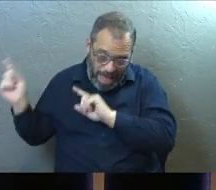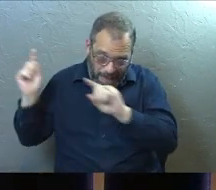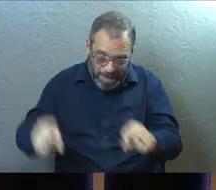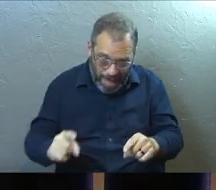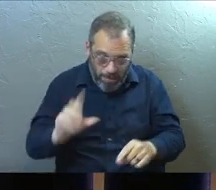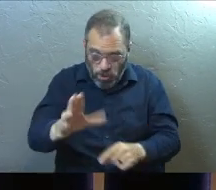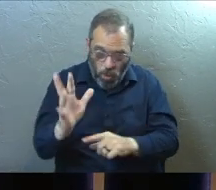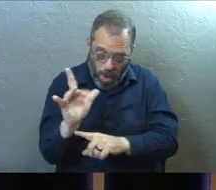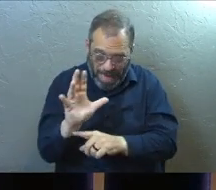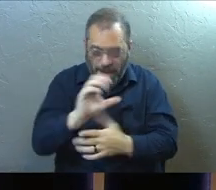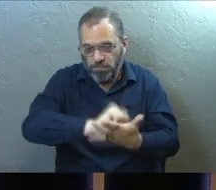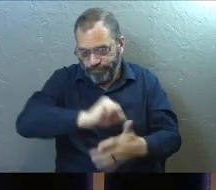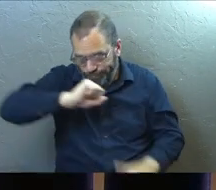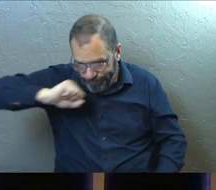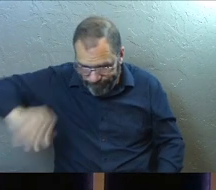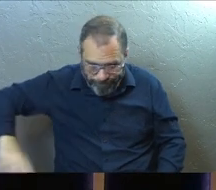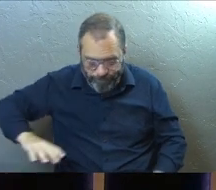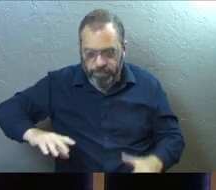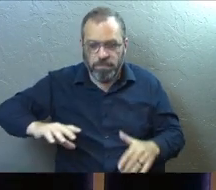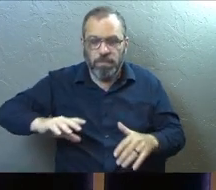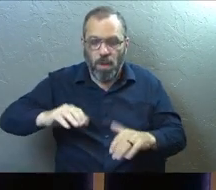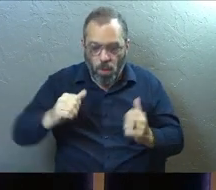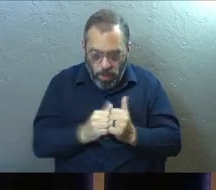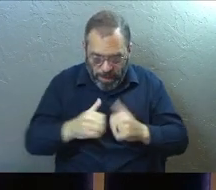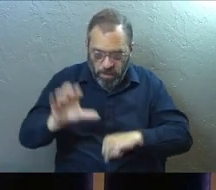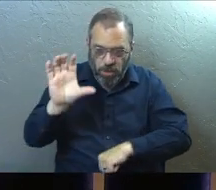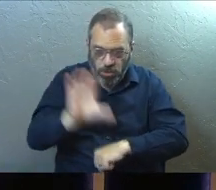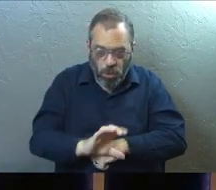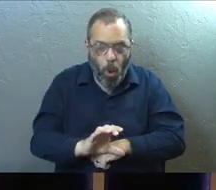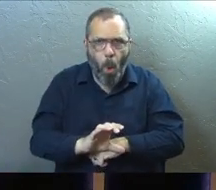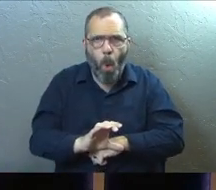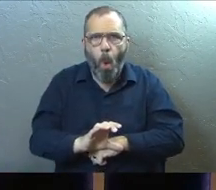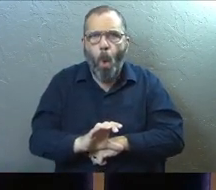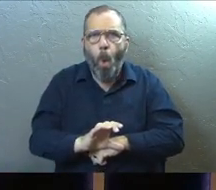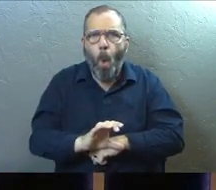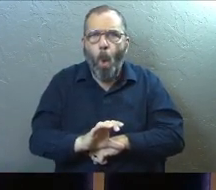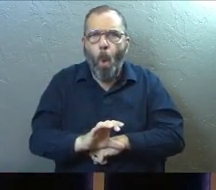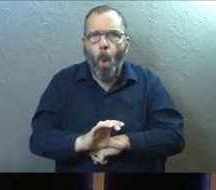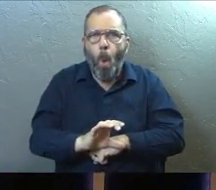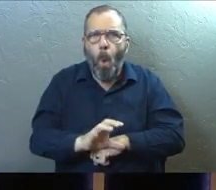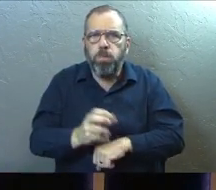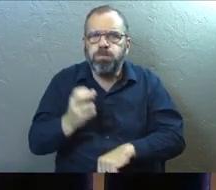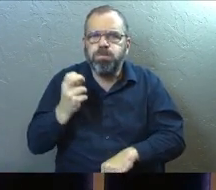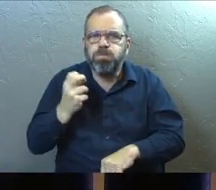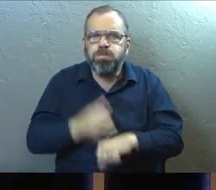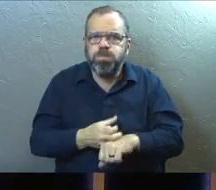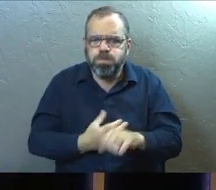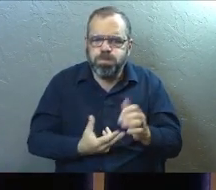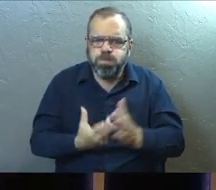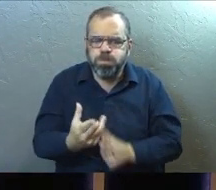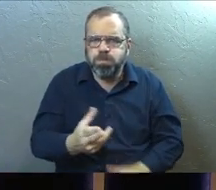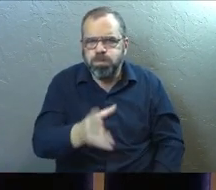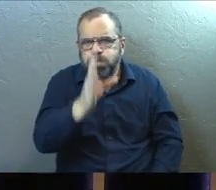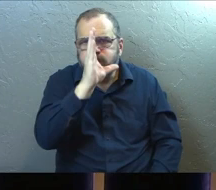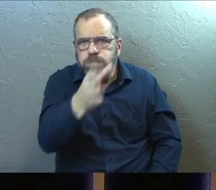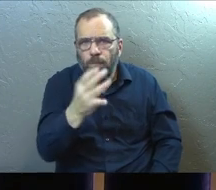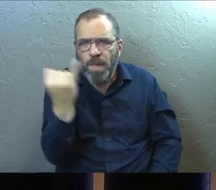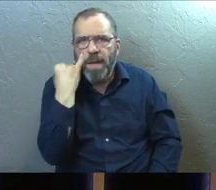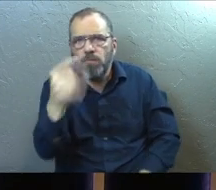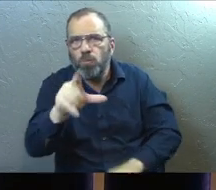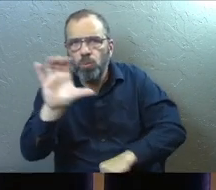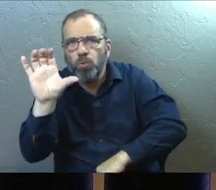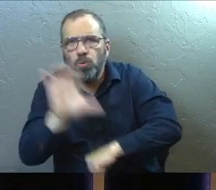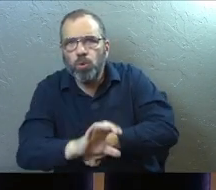and remove your lampstand from its place among the churches. That's some hard truth at the end, isn't it? He's saying if you're a